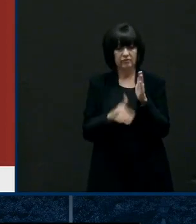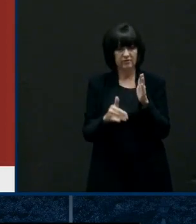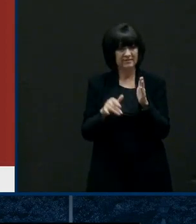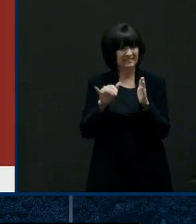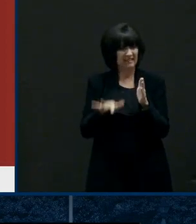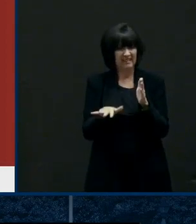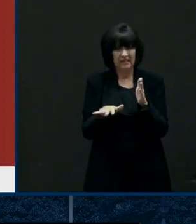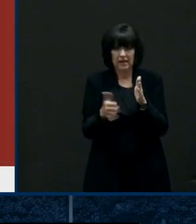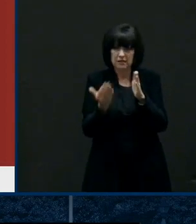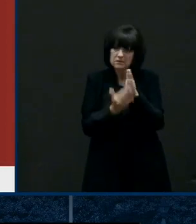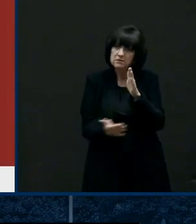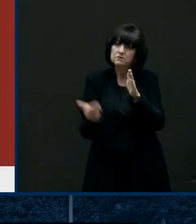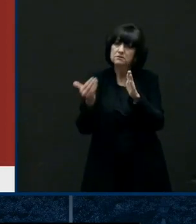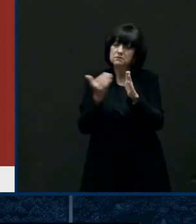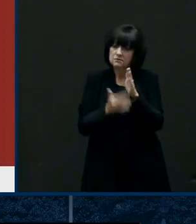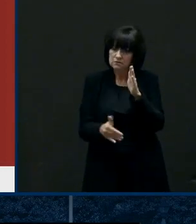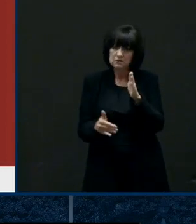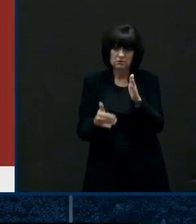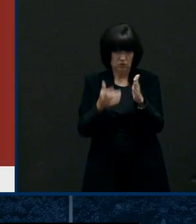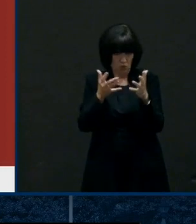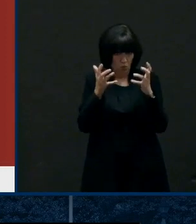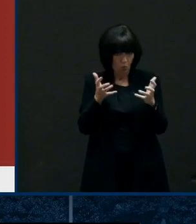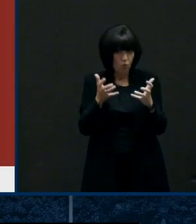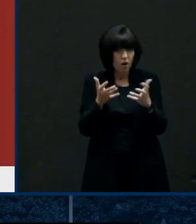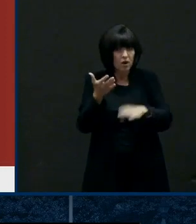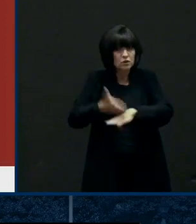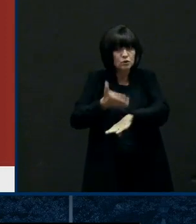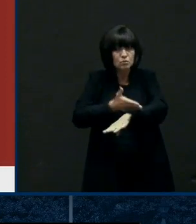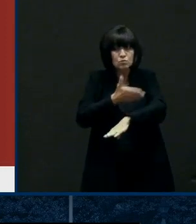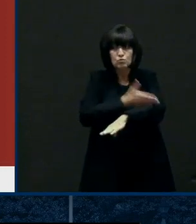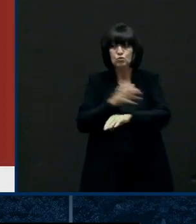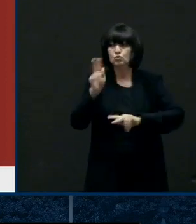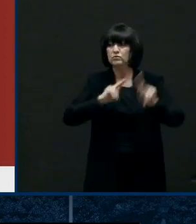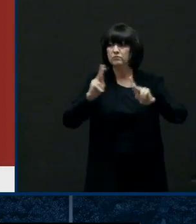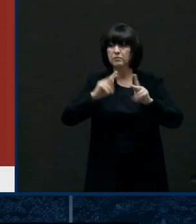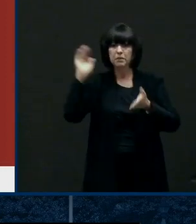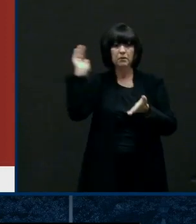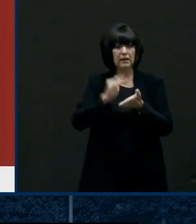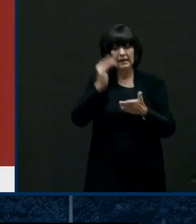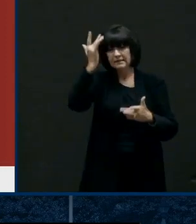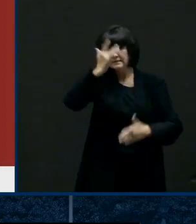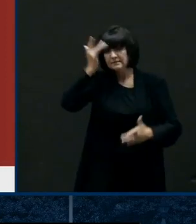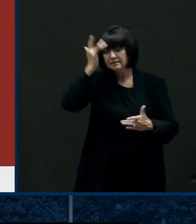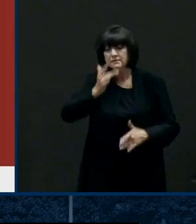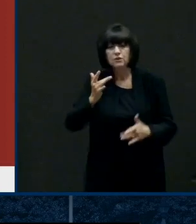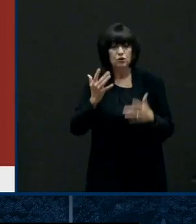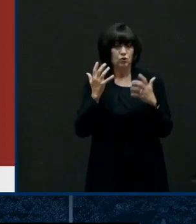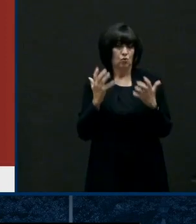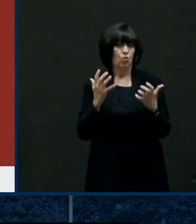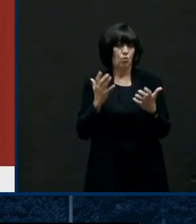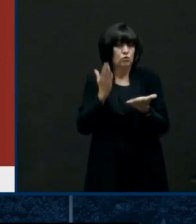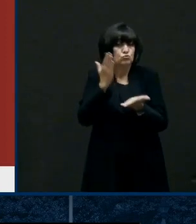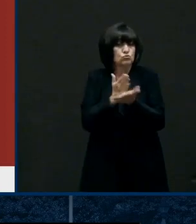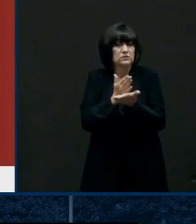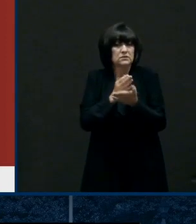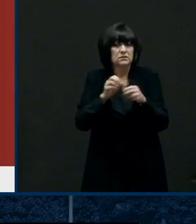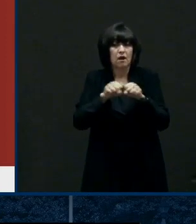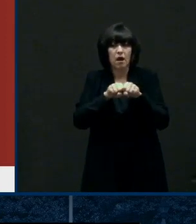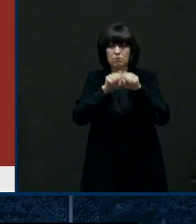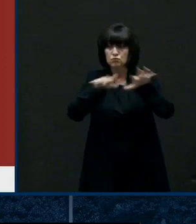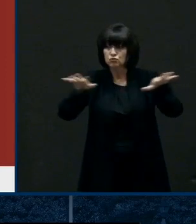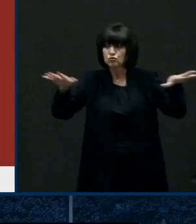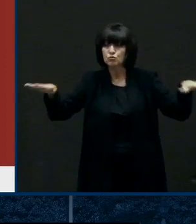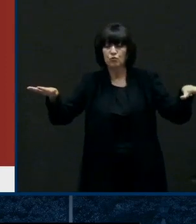is if you want to flatten the curve if you want to prevent the spread of the virus that we need to increase